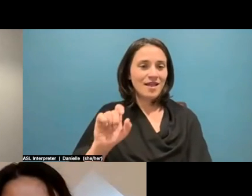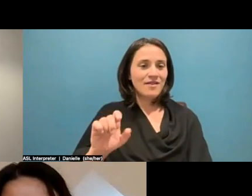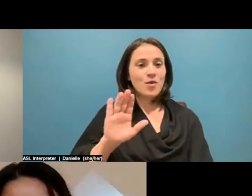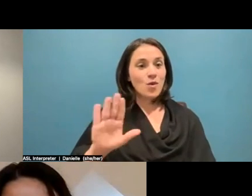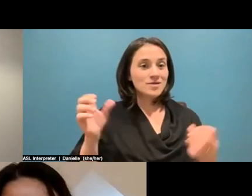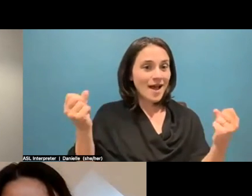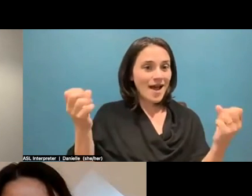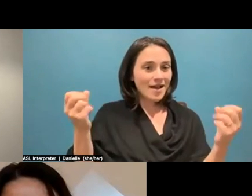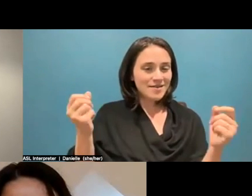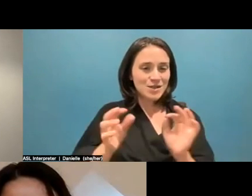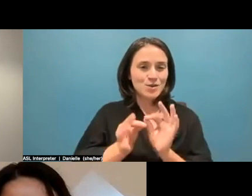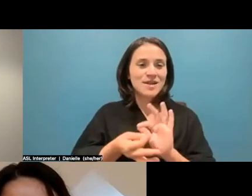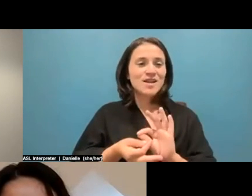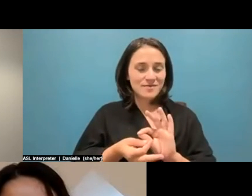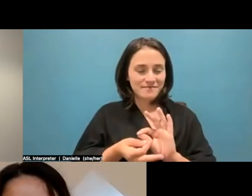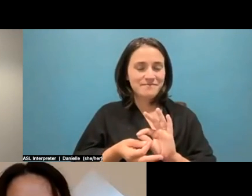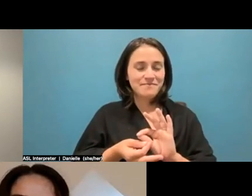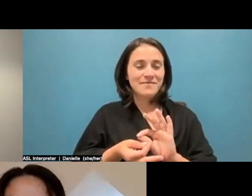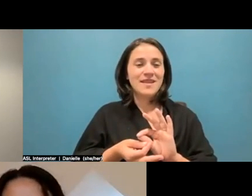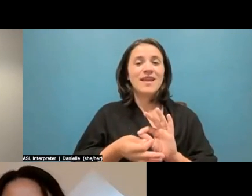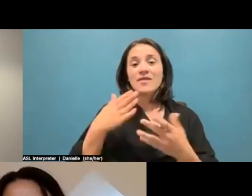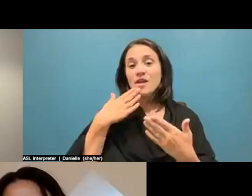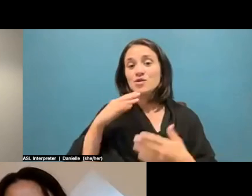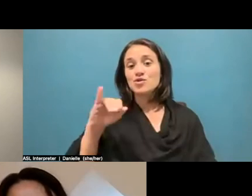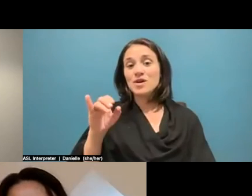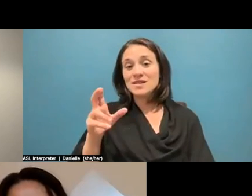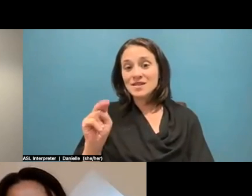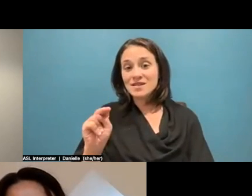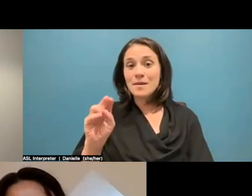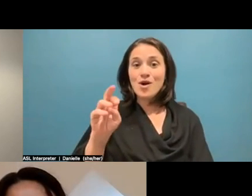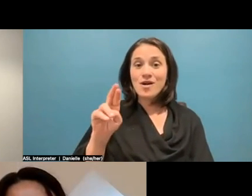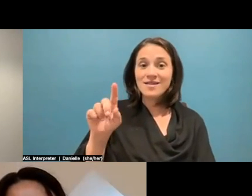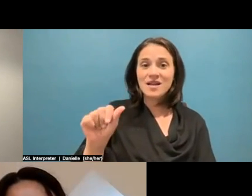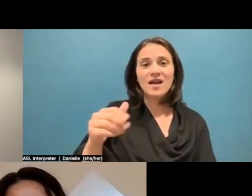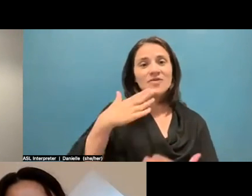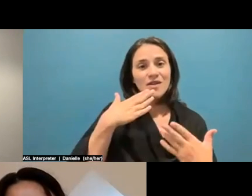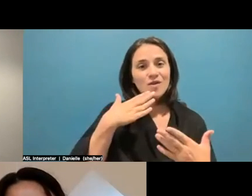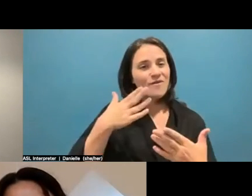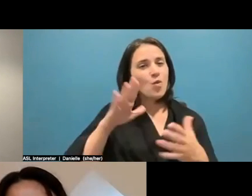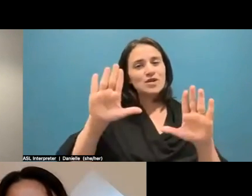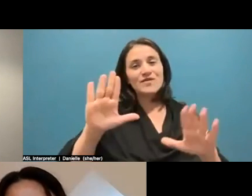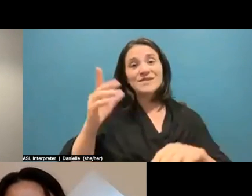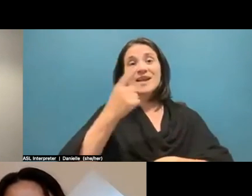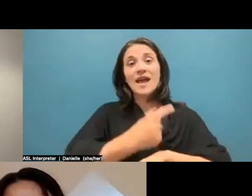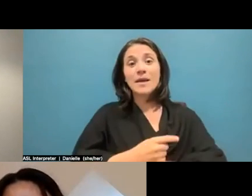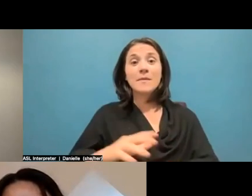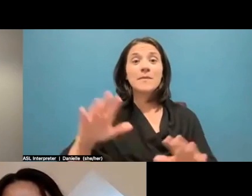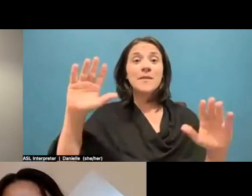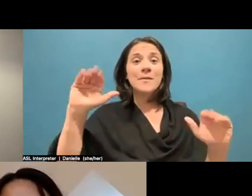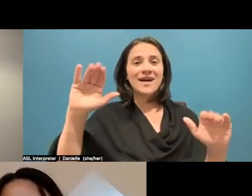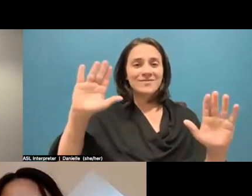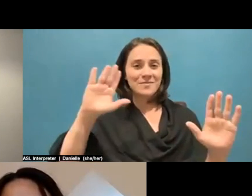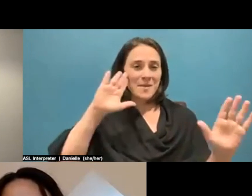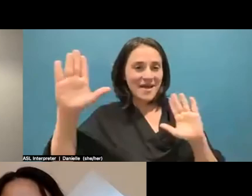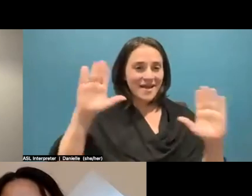sign language interpretation and to Justin and Marquetta have a wonderful rest of your day. Thank you. You